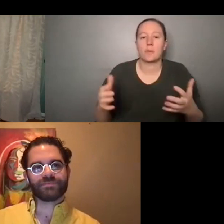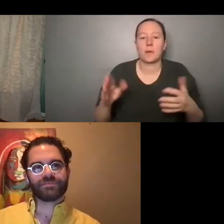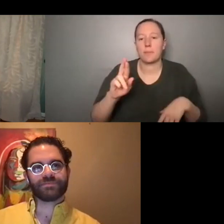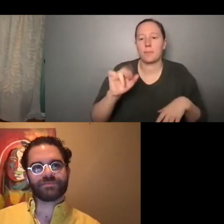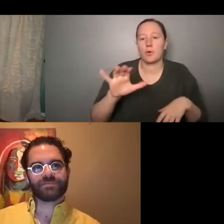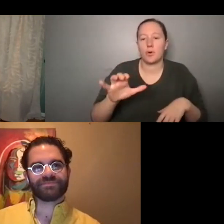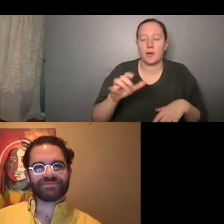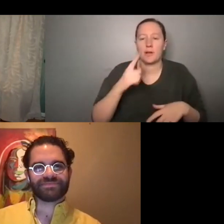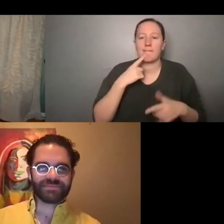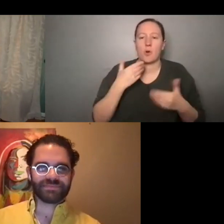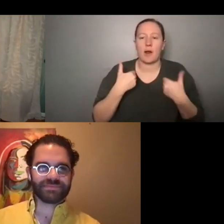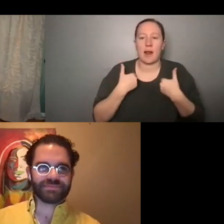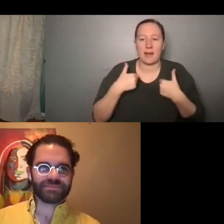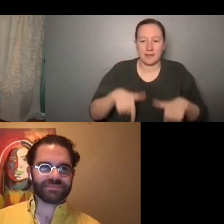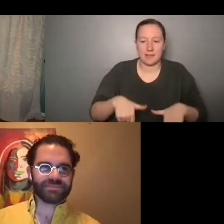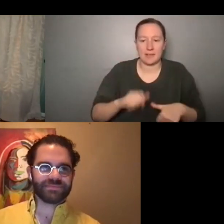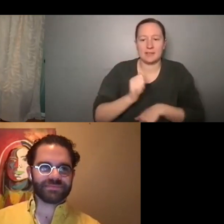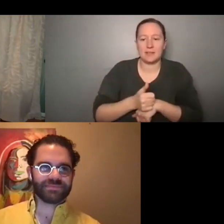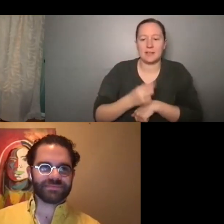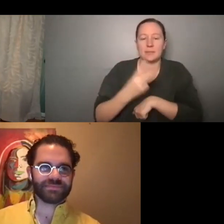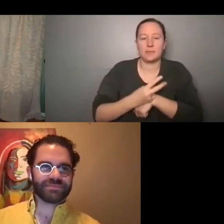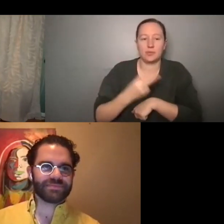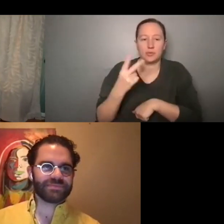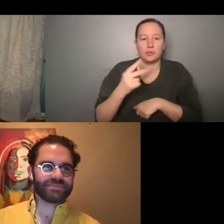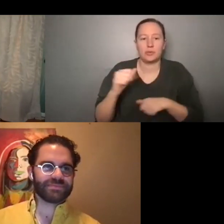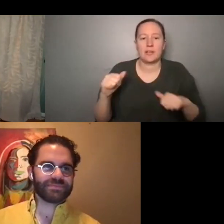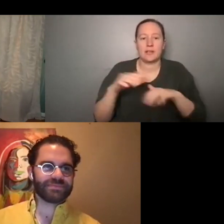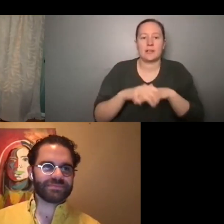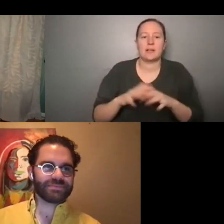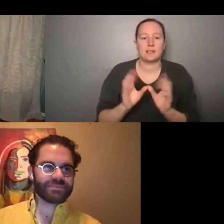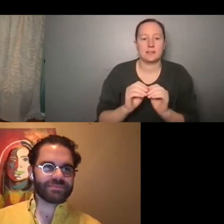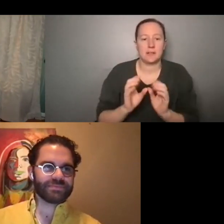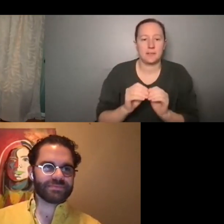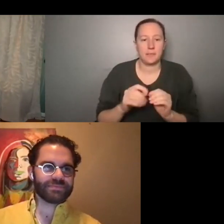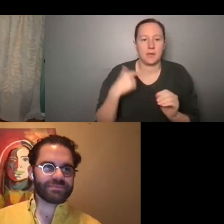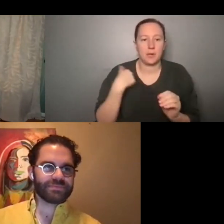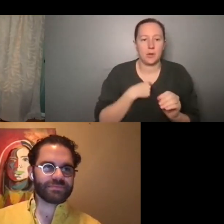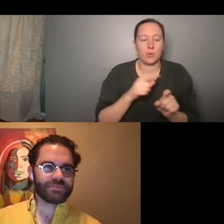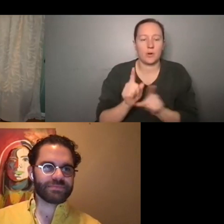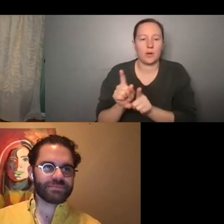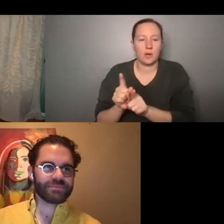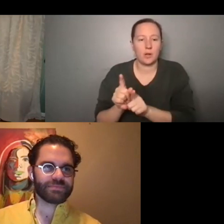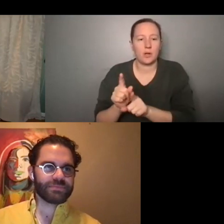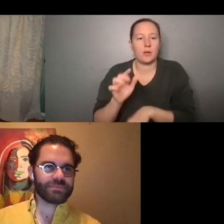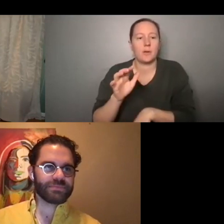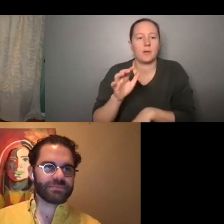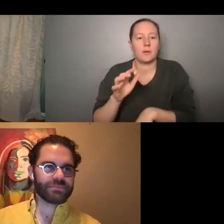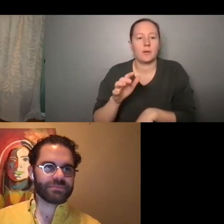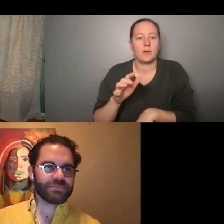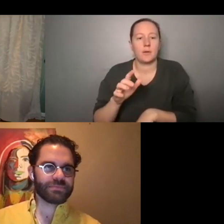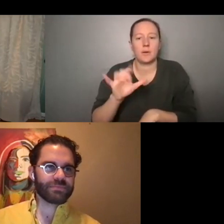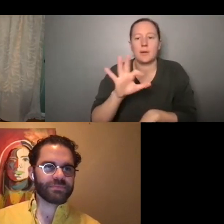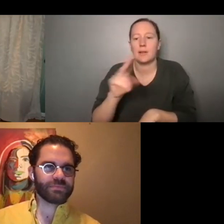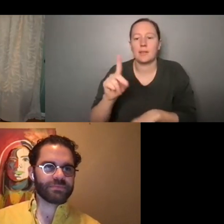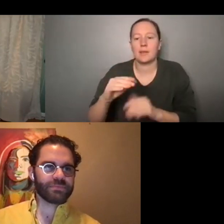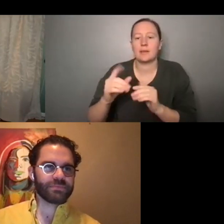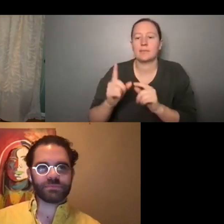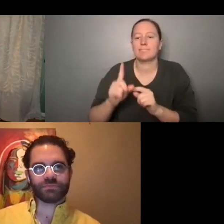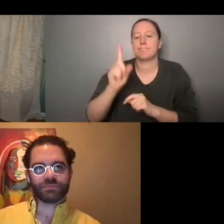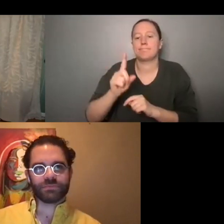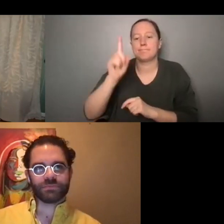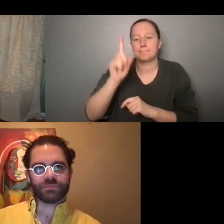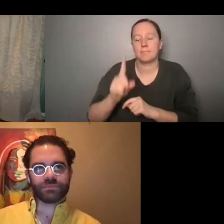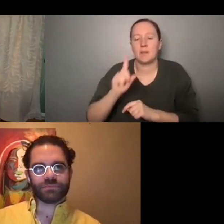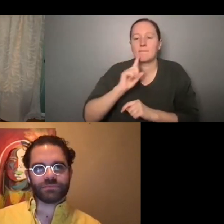us and setting up this amazing two day summit. We also, um, if you scroll a little further up, we have links to our entertainment lab